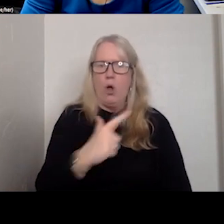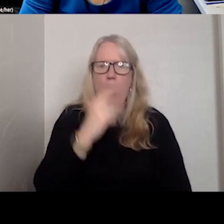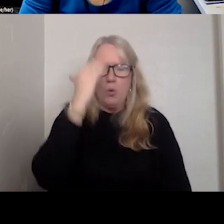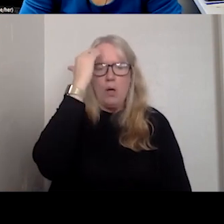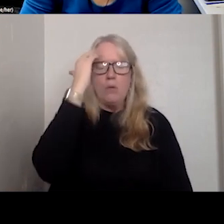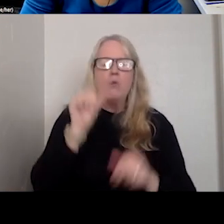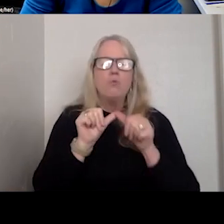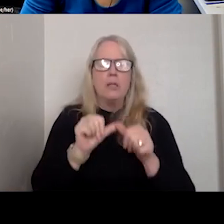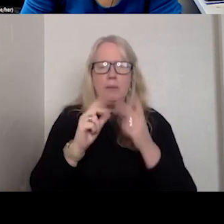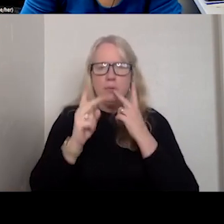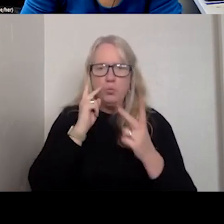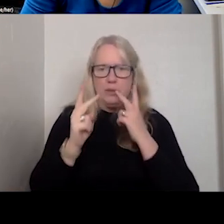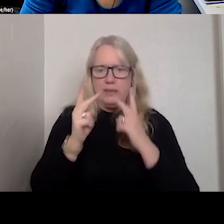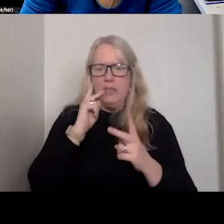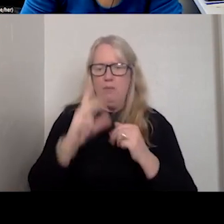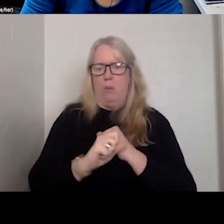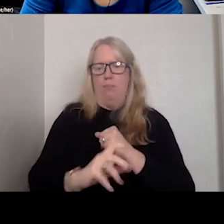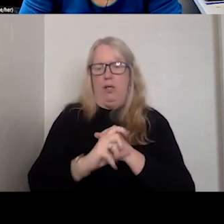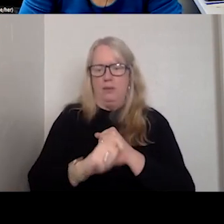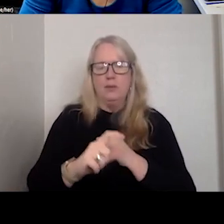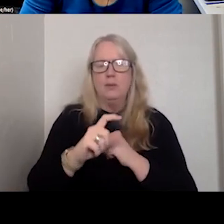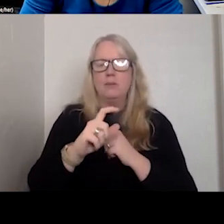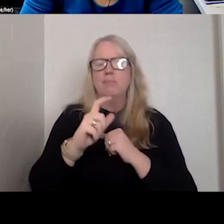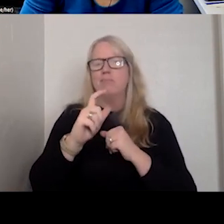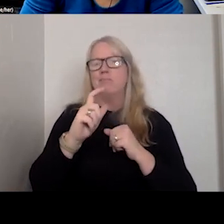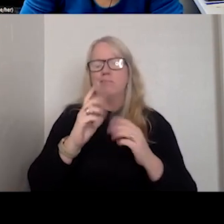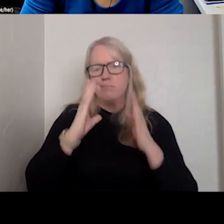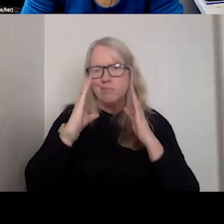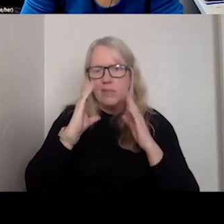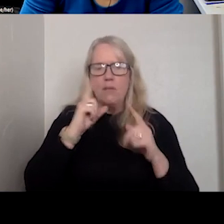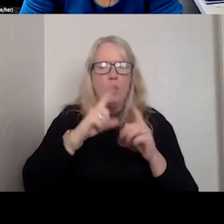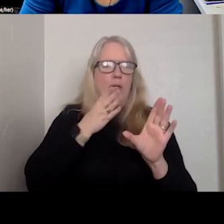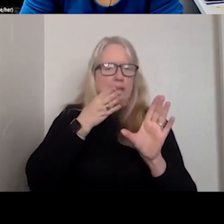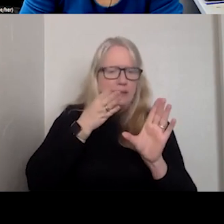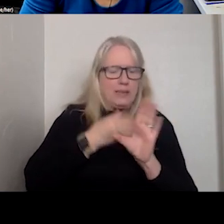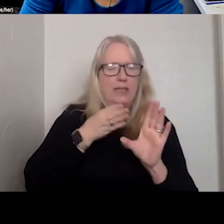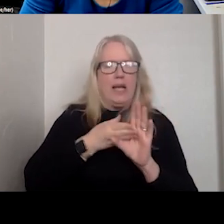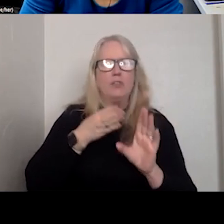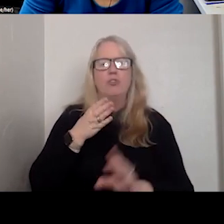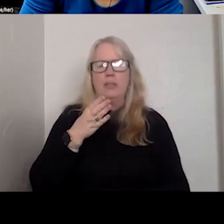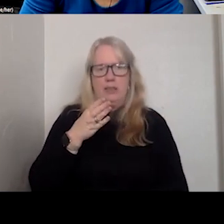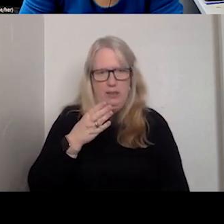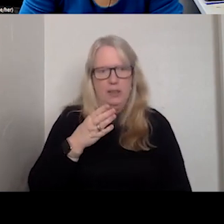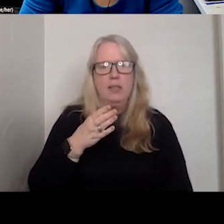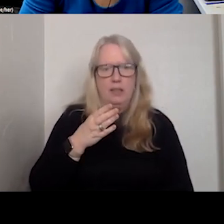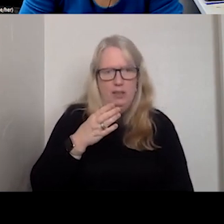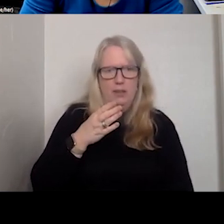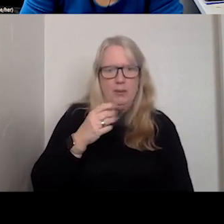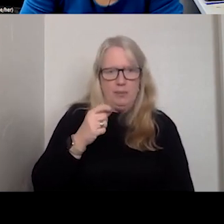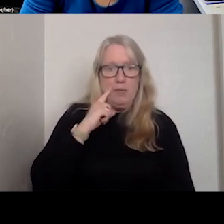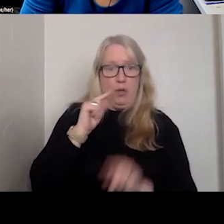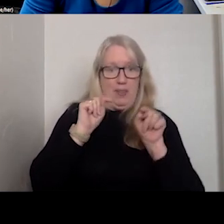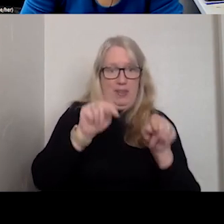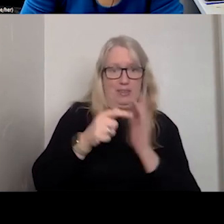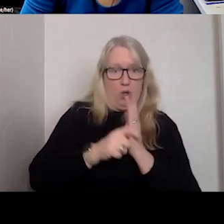continuing to see some press attention to the issue of psychiatric boarding, particularly this article